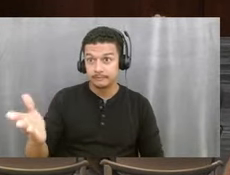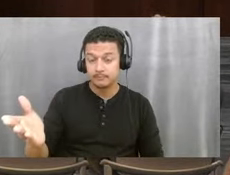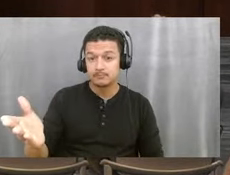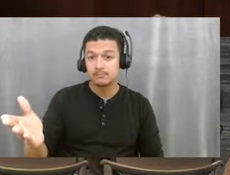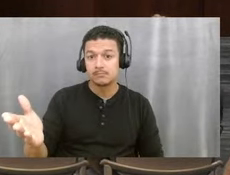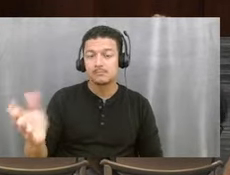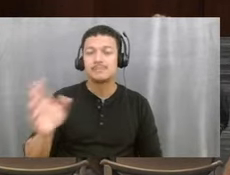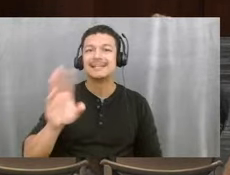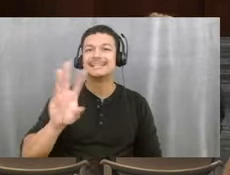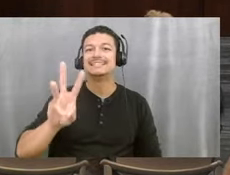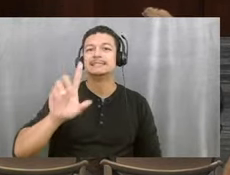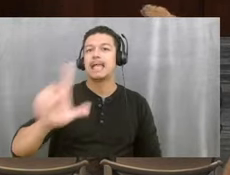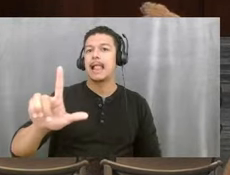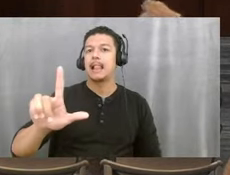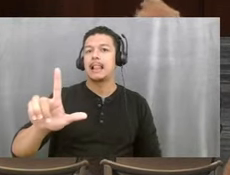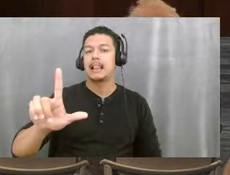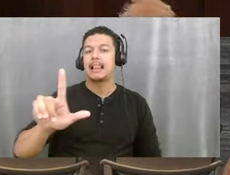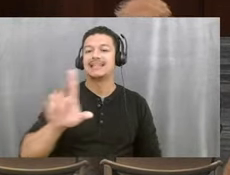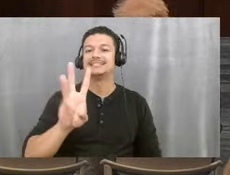6L and 6E.